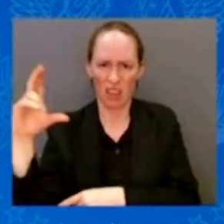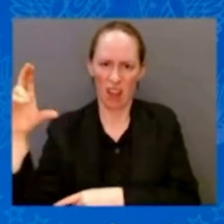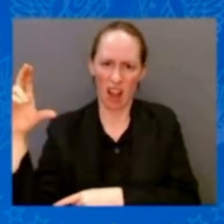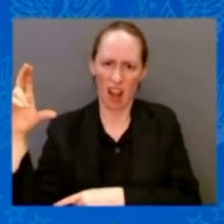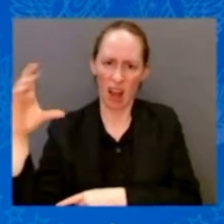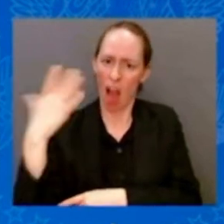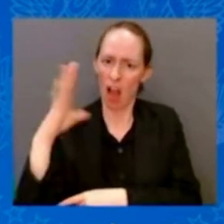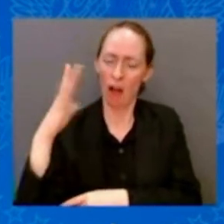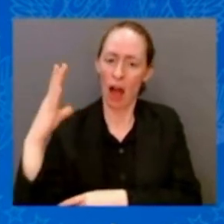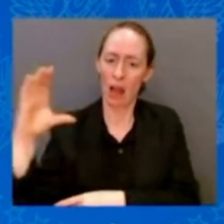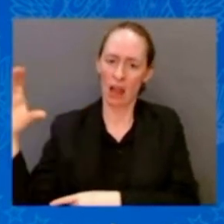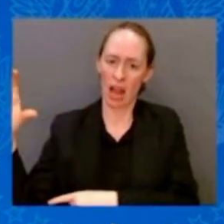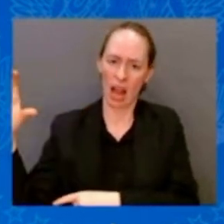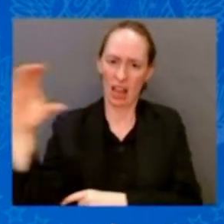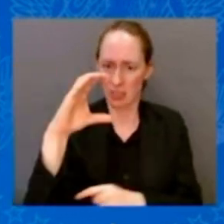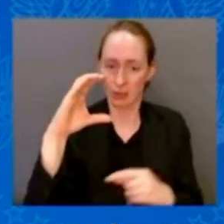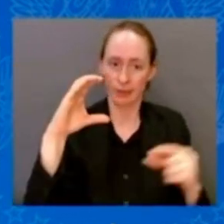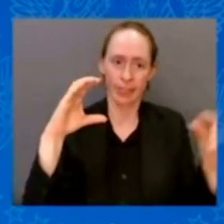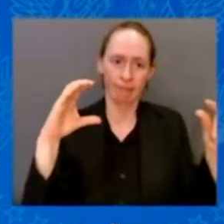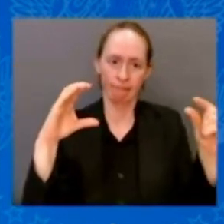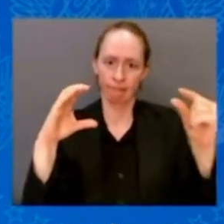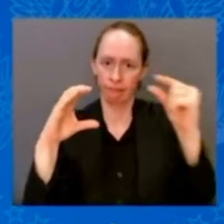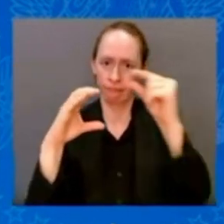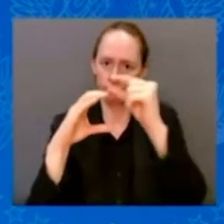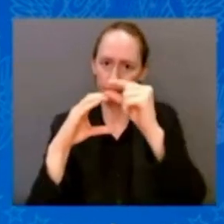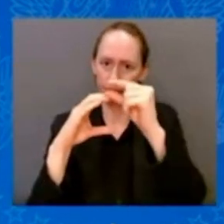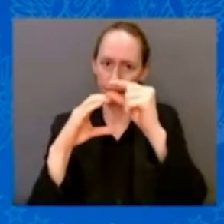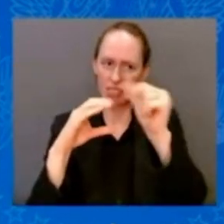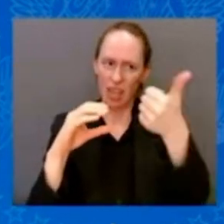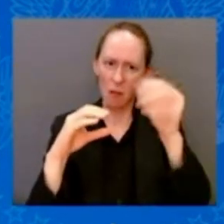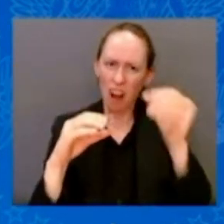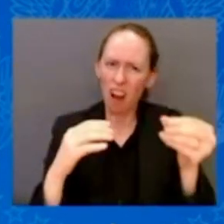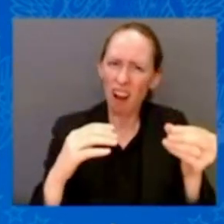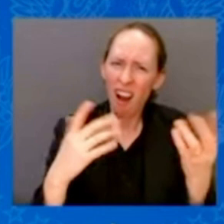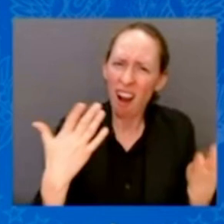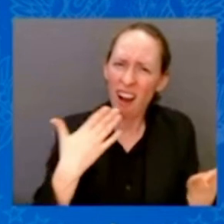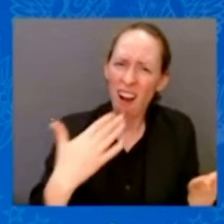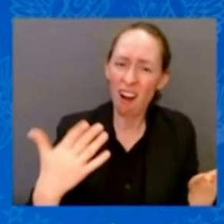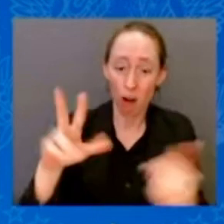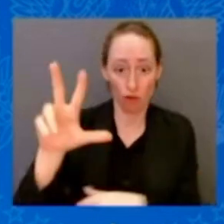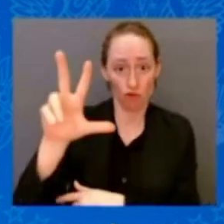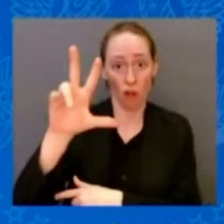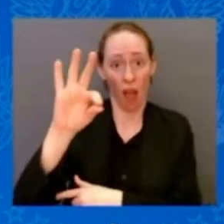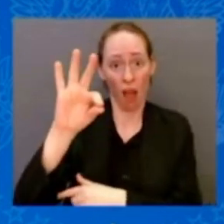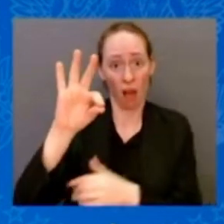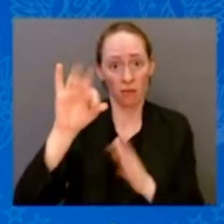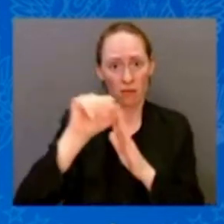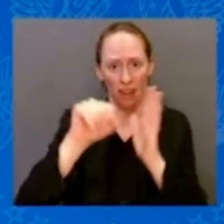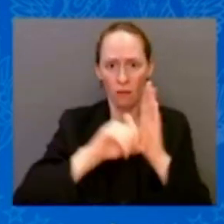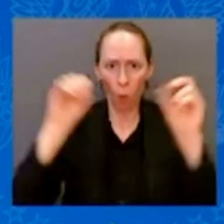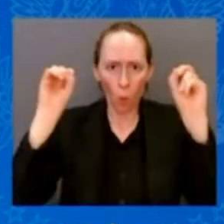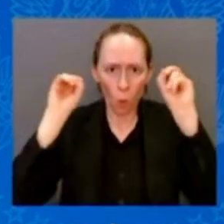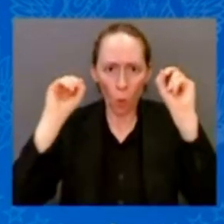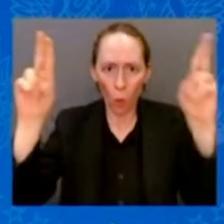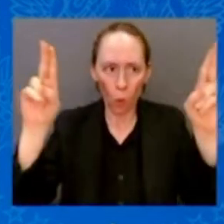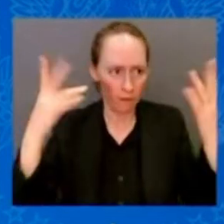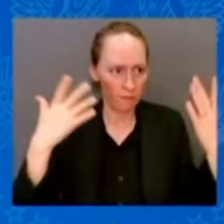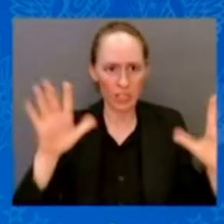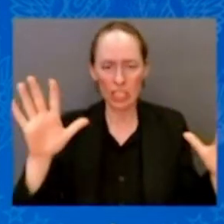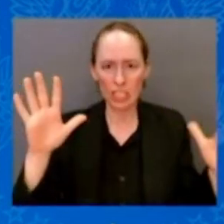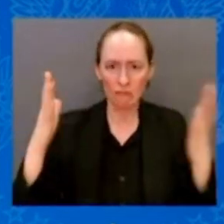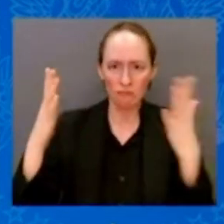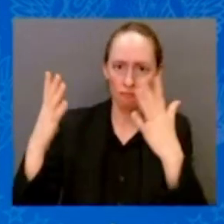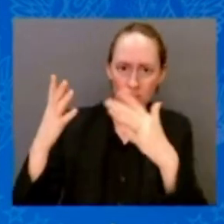It's a great deal. Thirty-nine states said, yeah, send it to us. Only — only in — 11 states, including